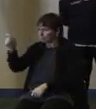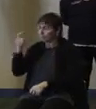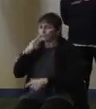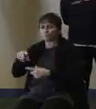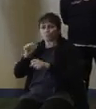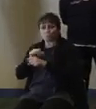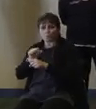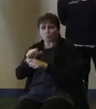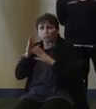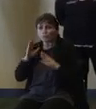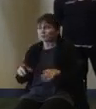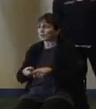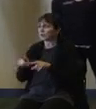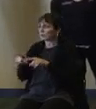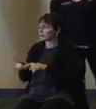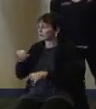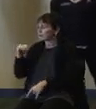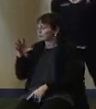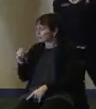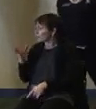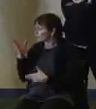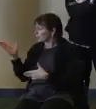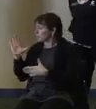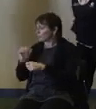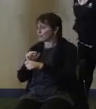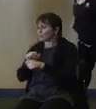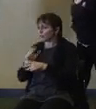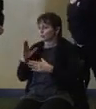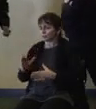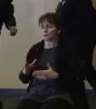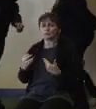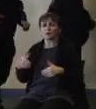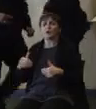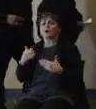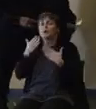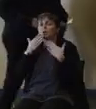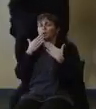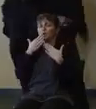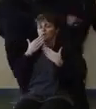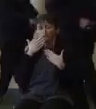you and your colleagues at the Board of Public Utilities. Please help me welcome President Joe Fiordalisa.